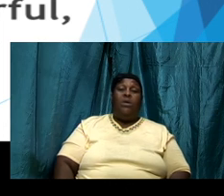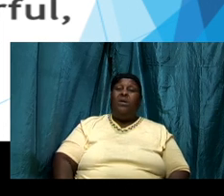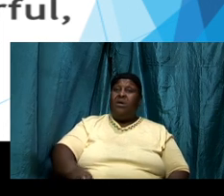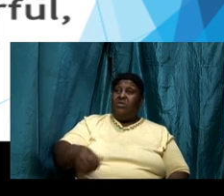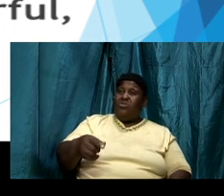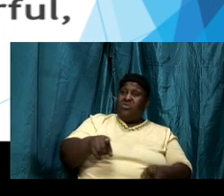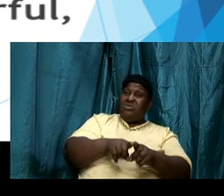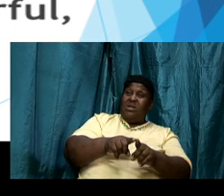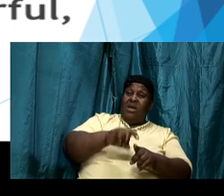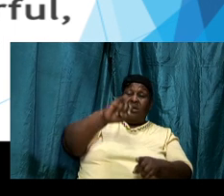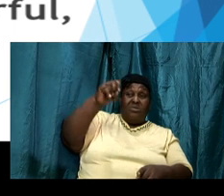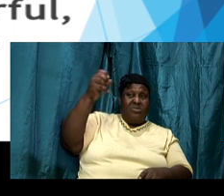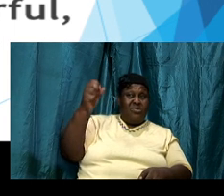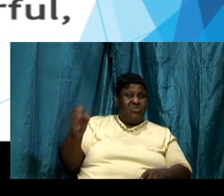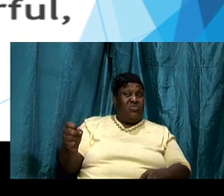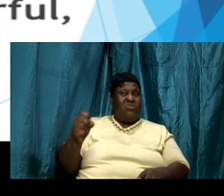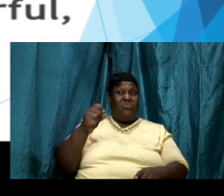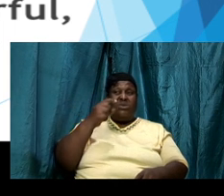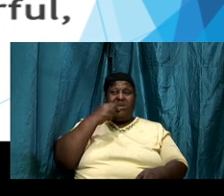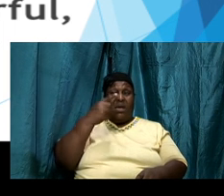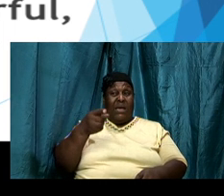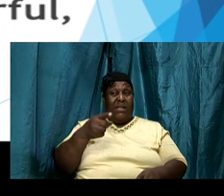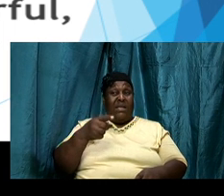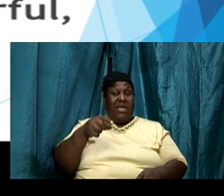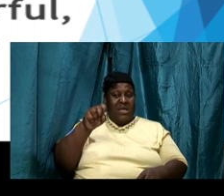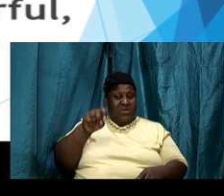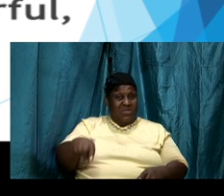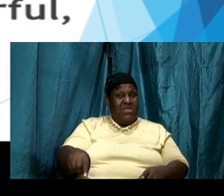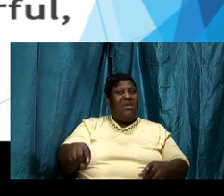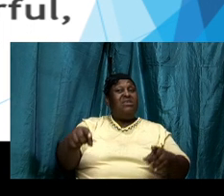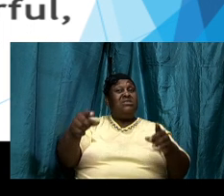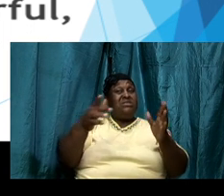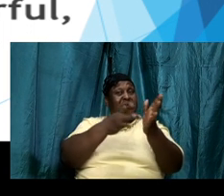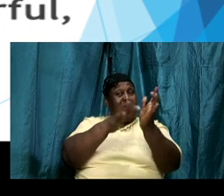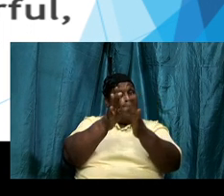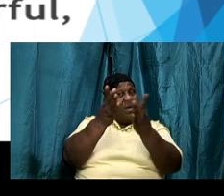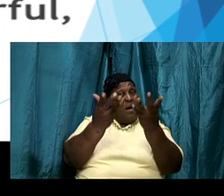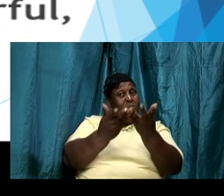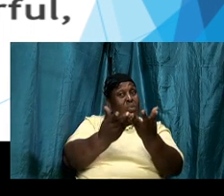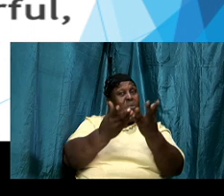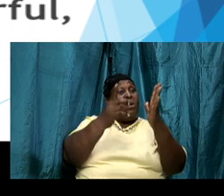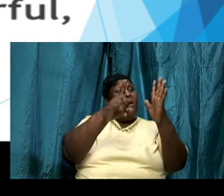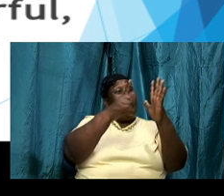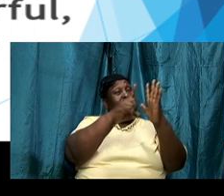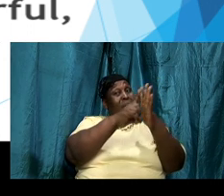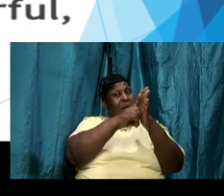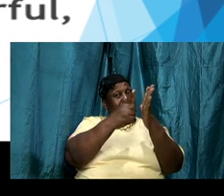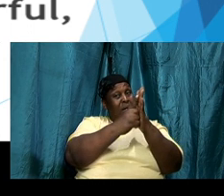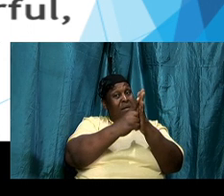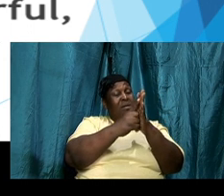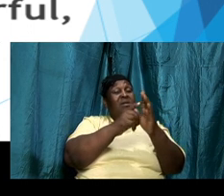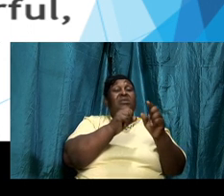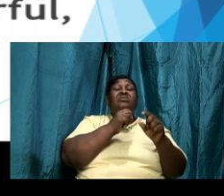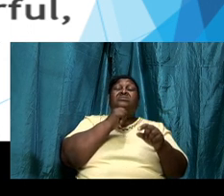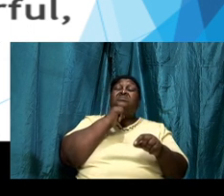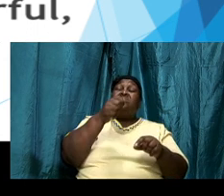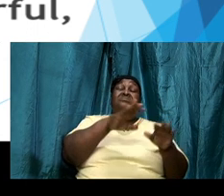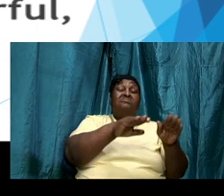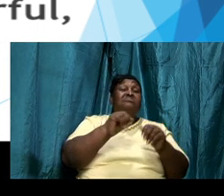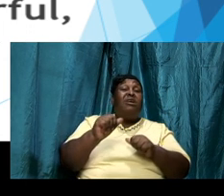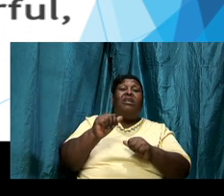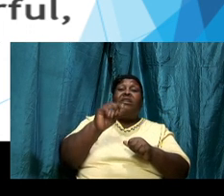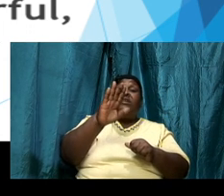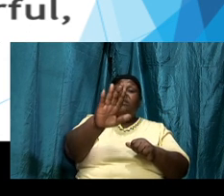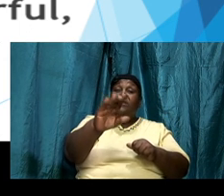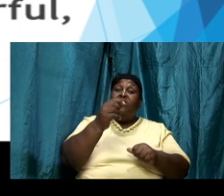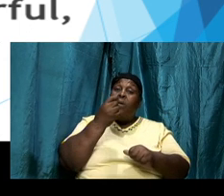indicated to the people that this book of the Lord shall not depart from your mouth it is literal